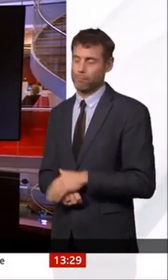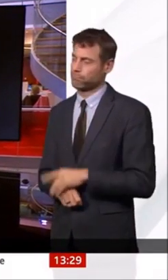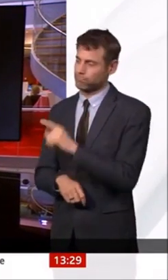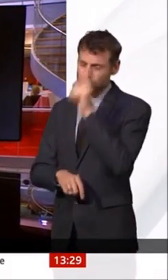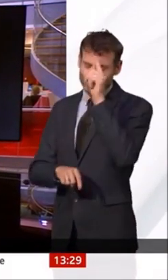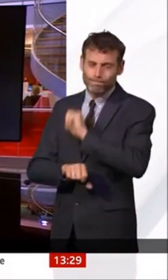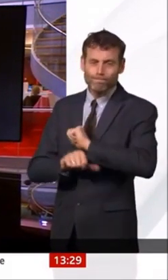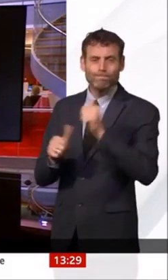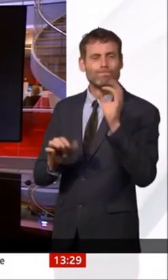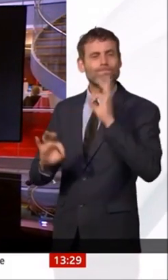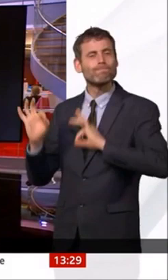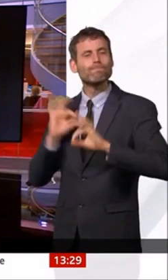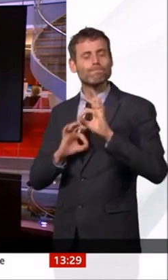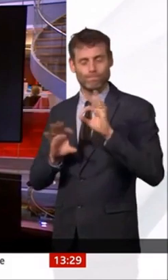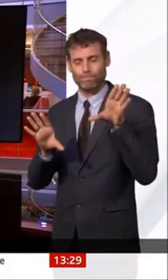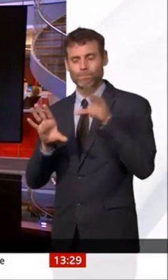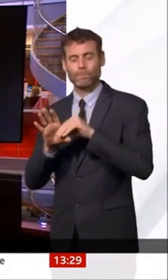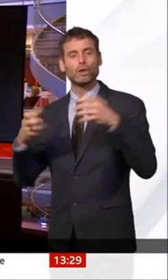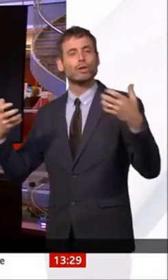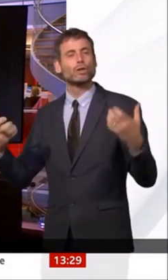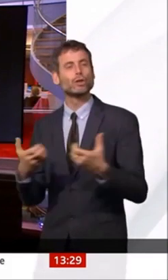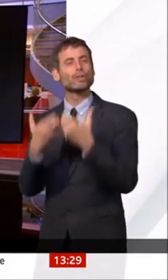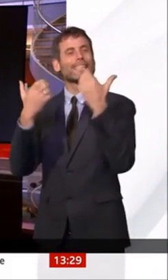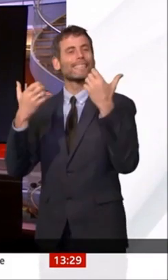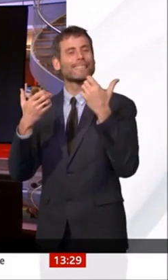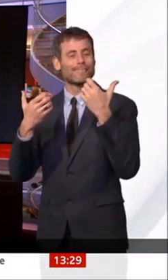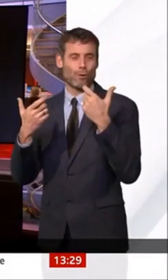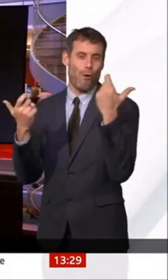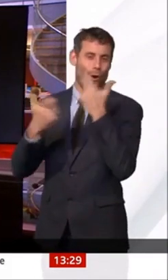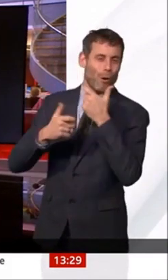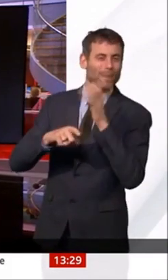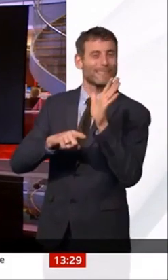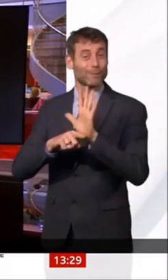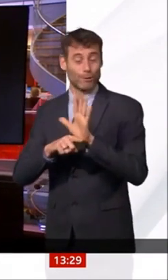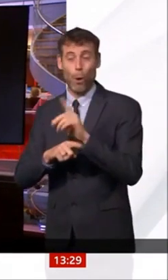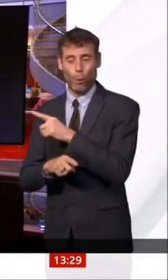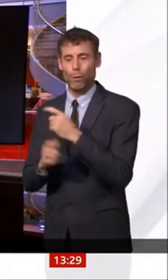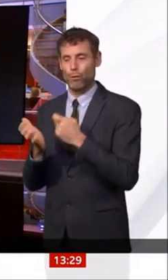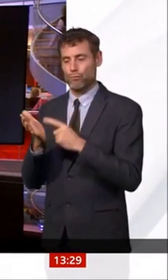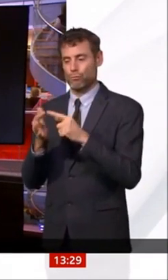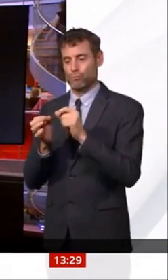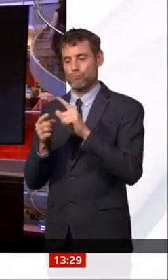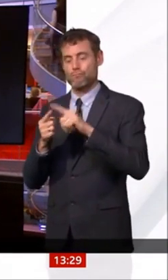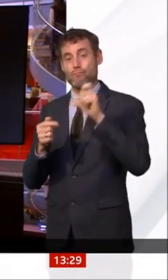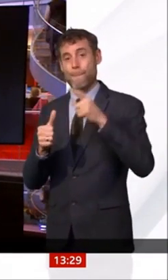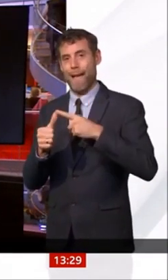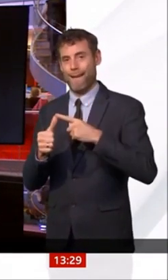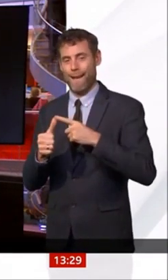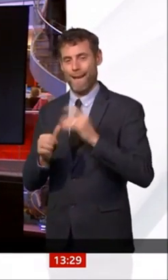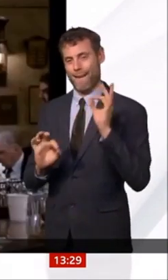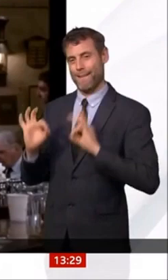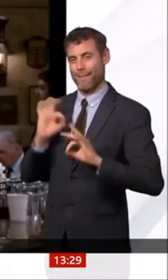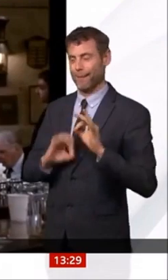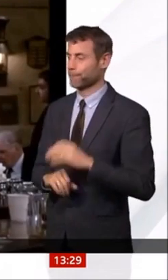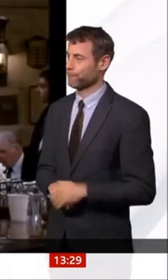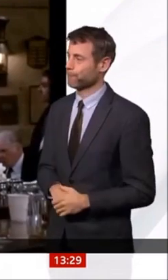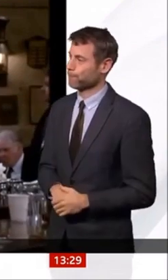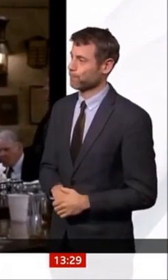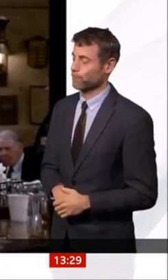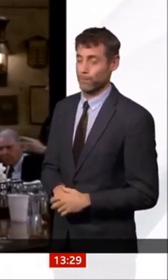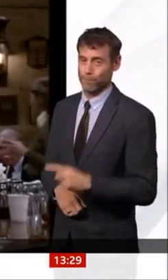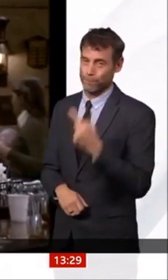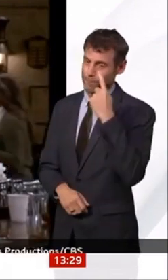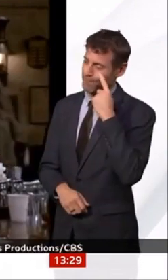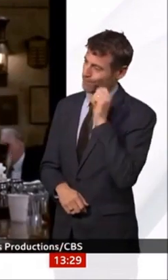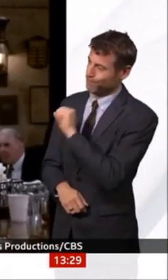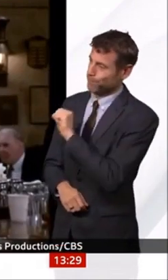the bar manager Rebecca in the long-running sitcom Cheers. Our correspondent, Sophie Van Bruggen, looks back at her life. Wait, wait, wait, wait,